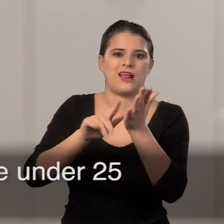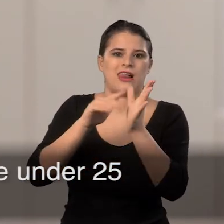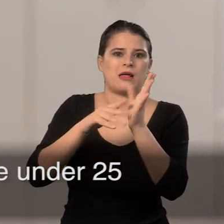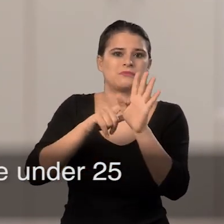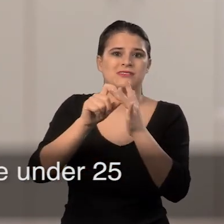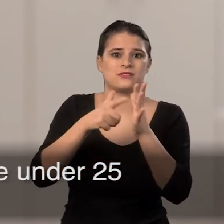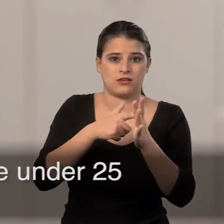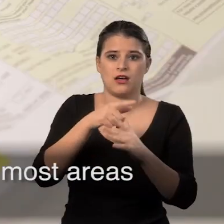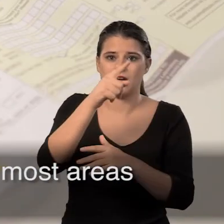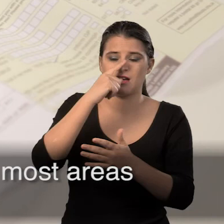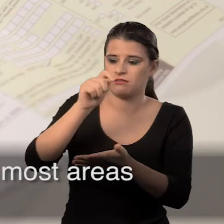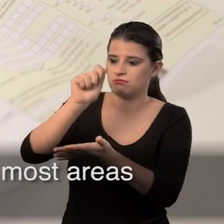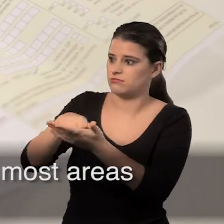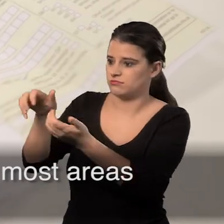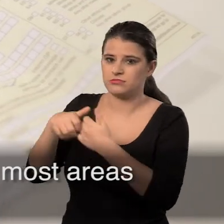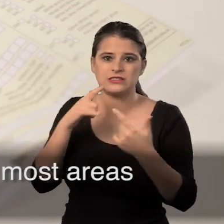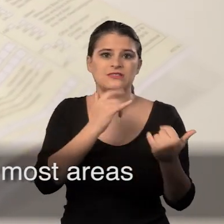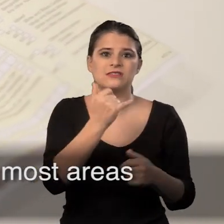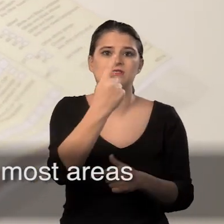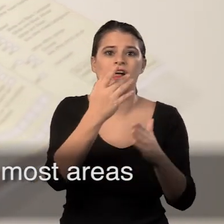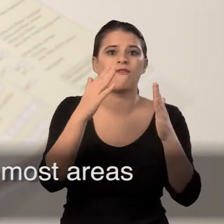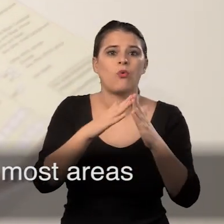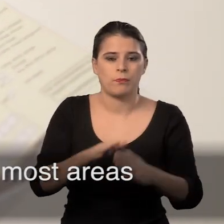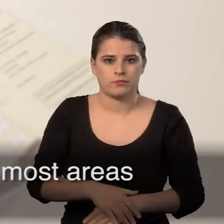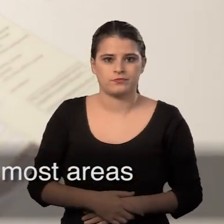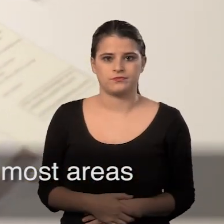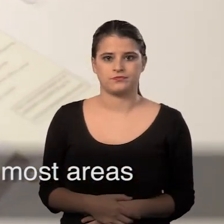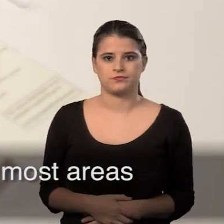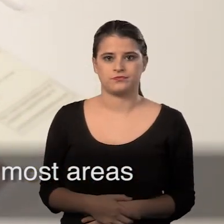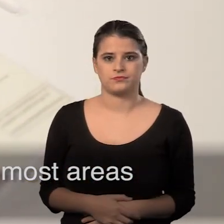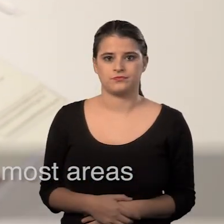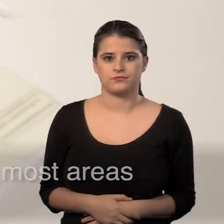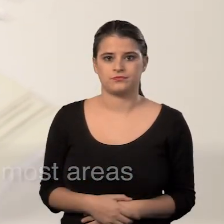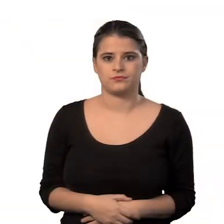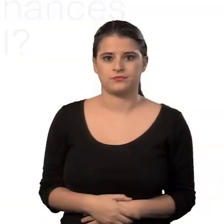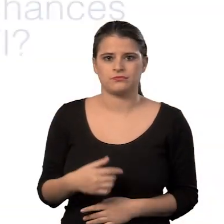25 is chlamydia and home testing kits are available in most areas.